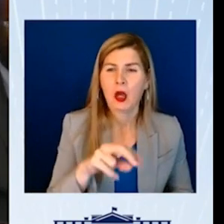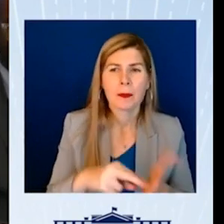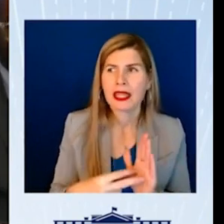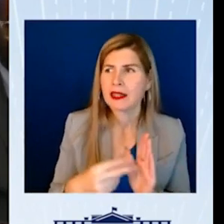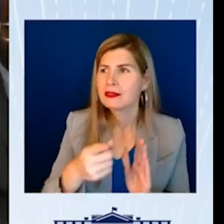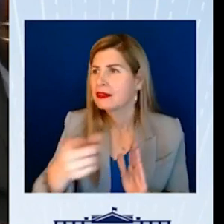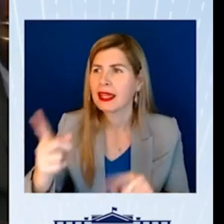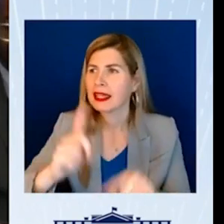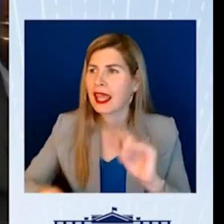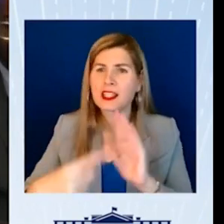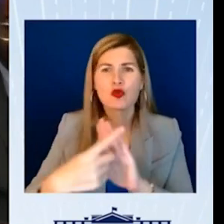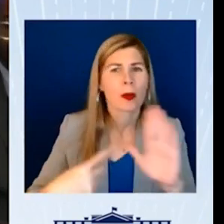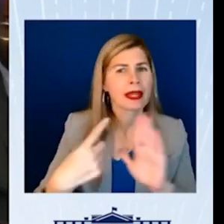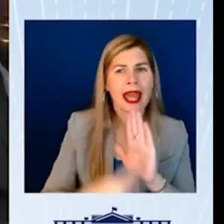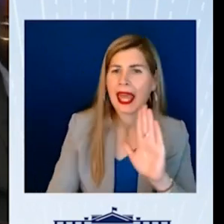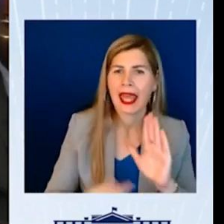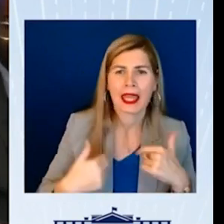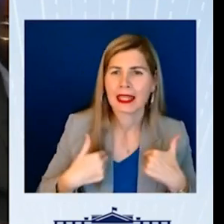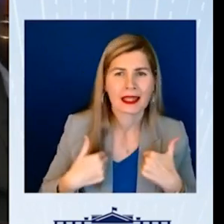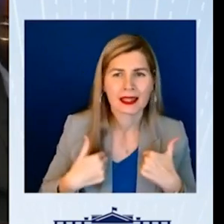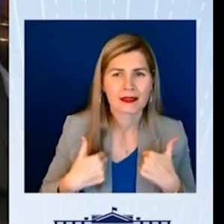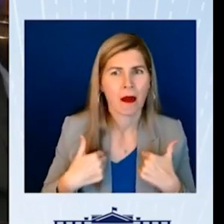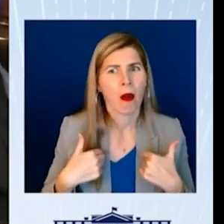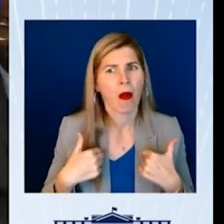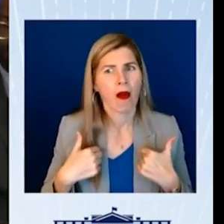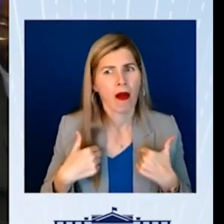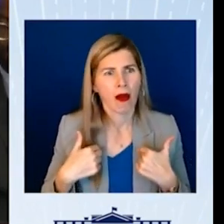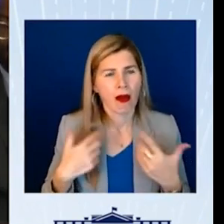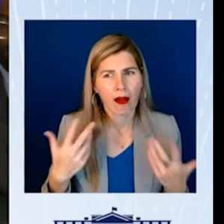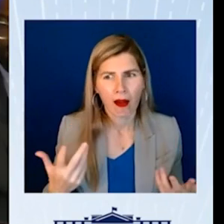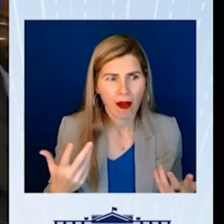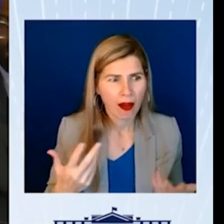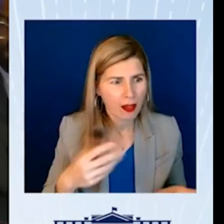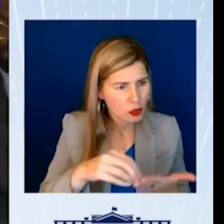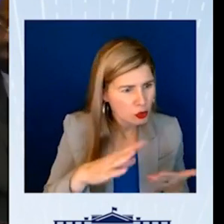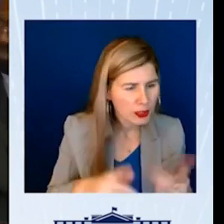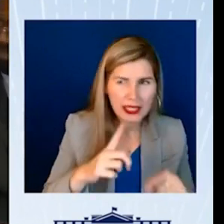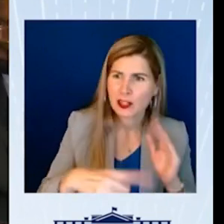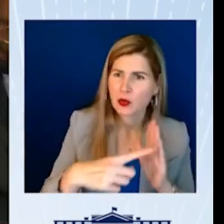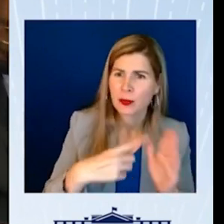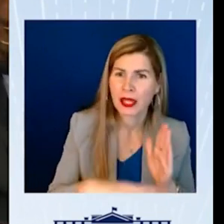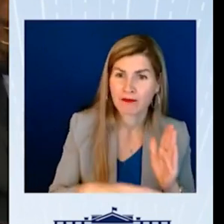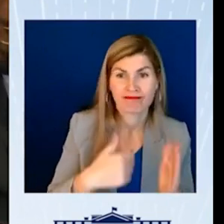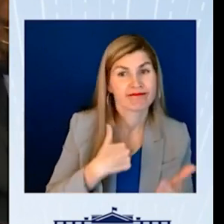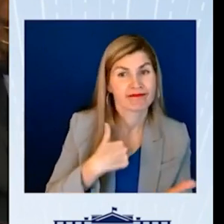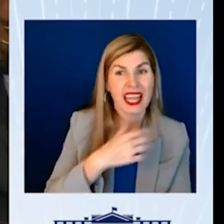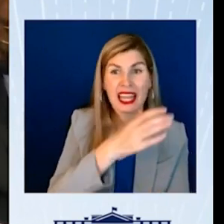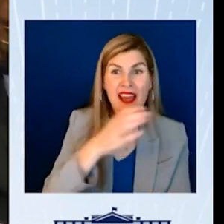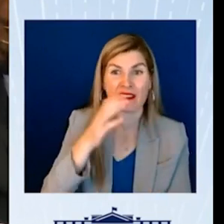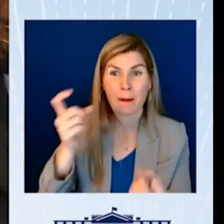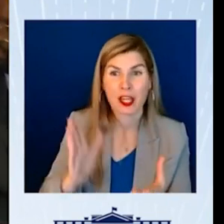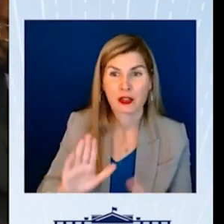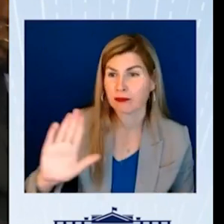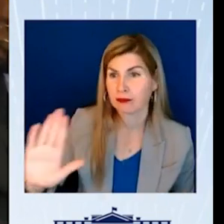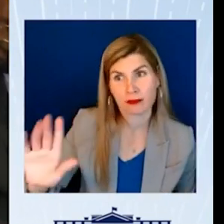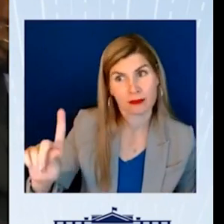against people with disabilities, including students. And I went back to the manager and I told him,